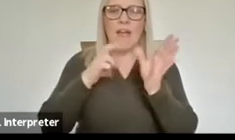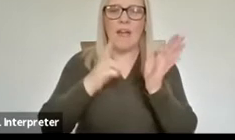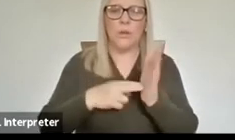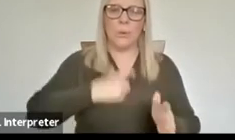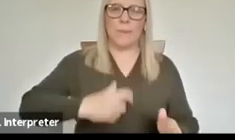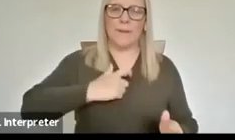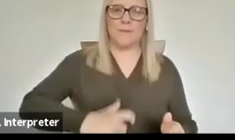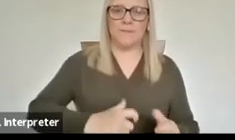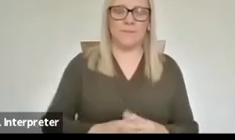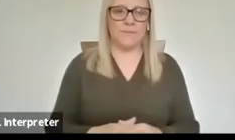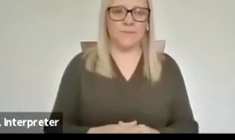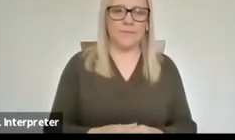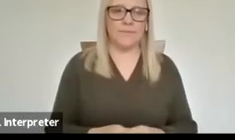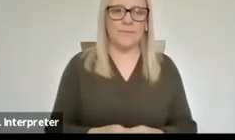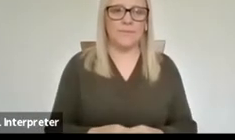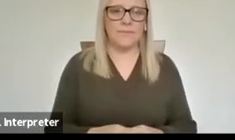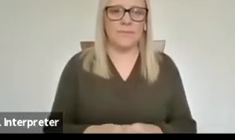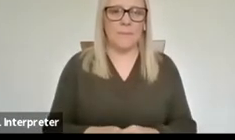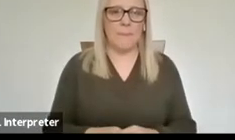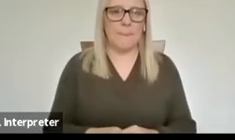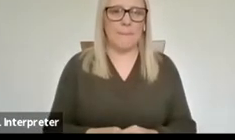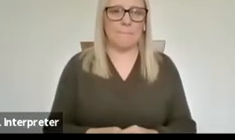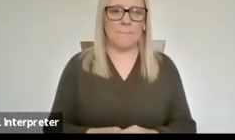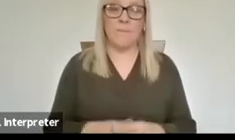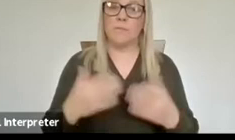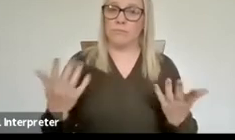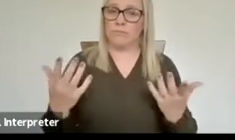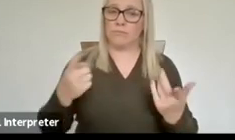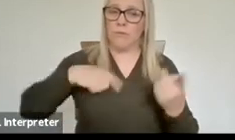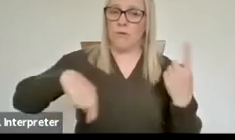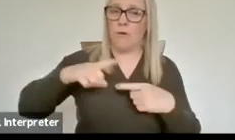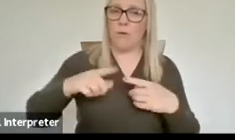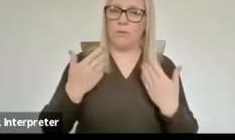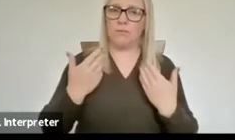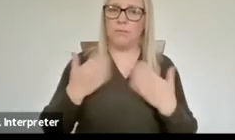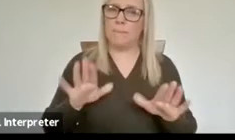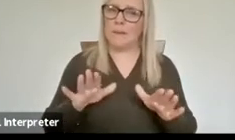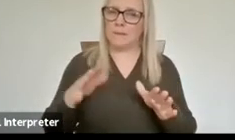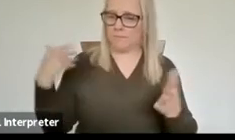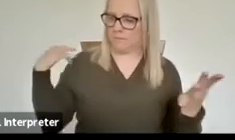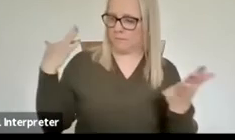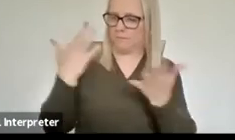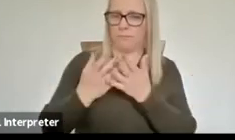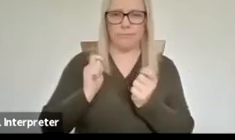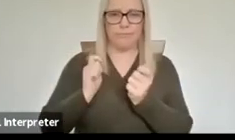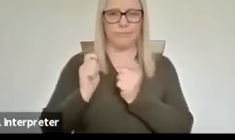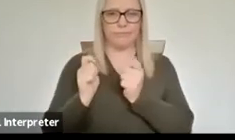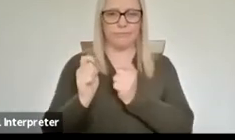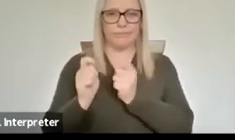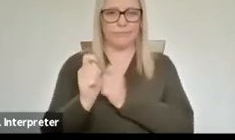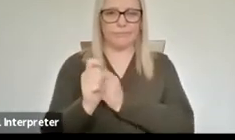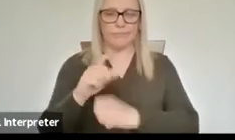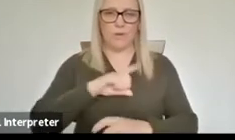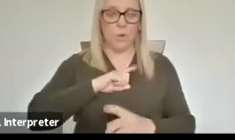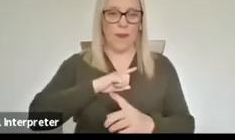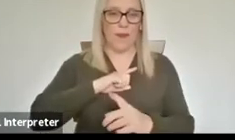so everybody all of you have had to adjust hugely to the shock of going into